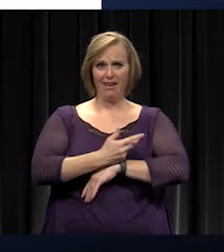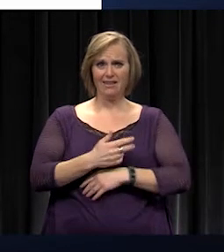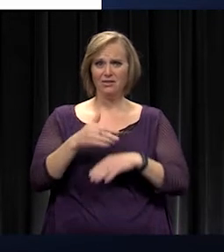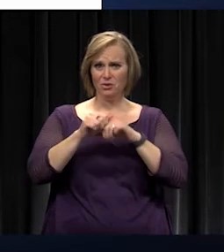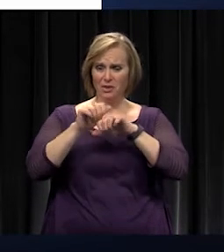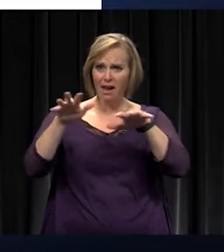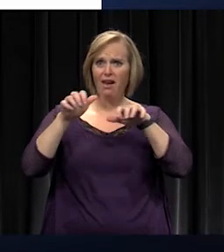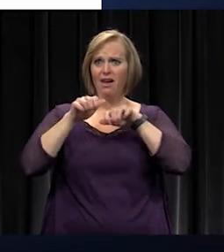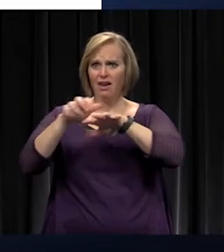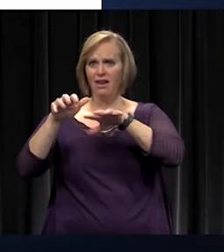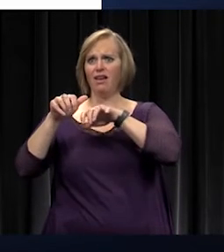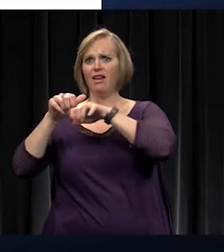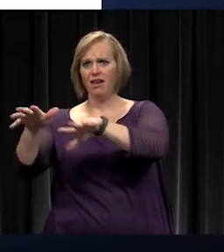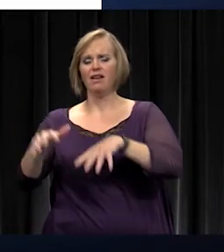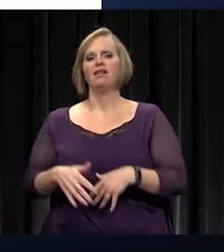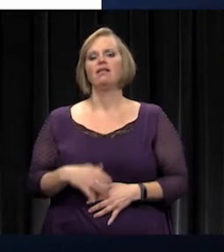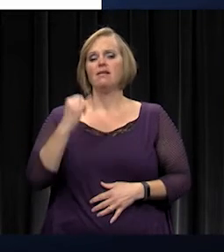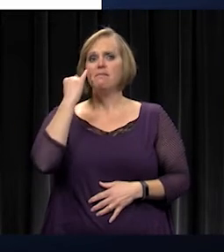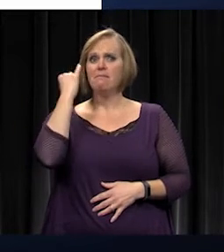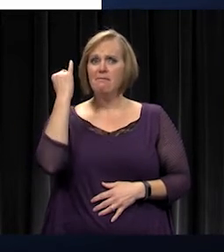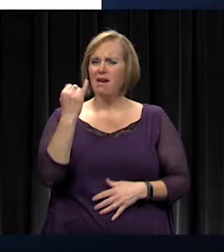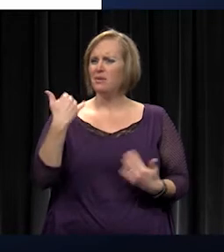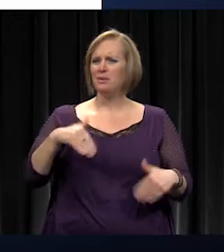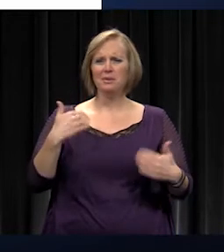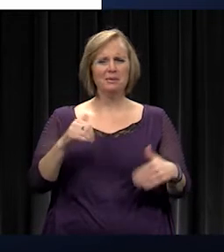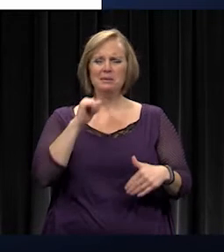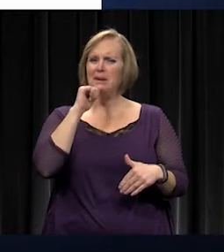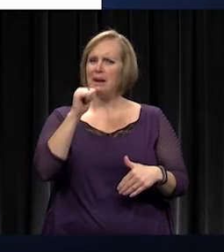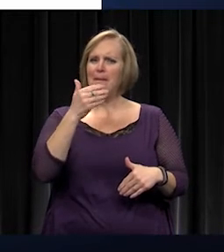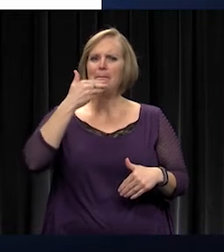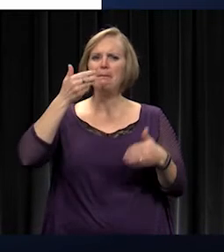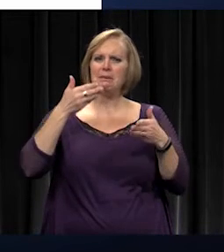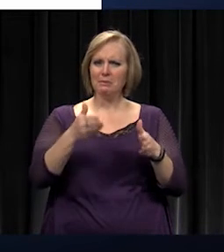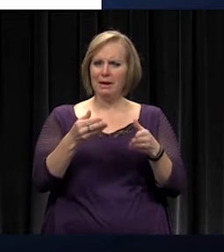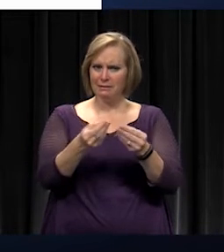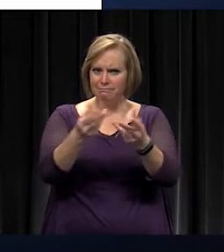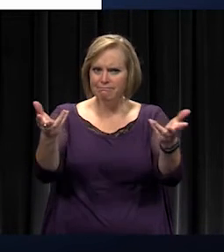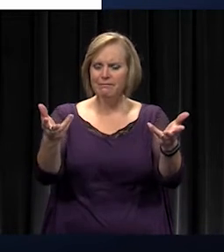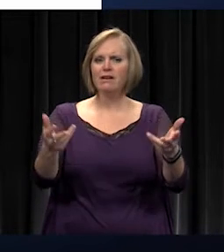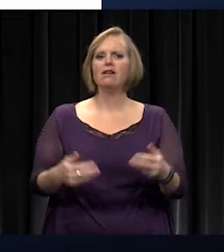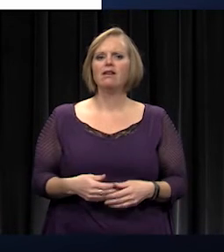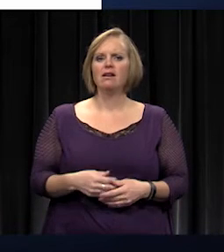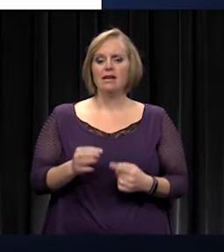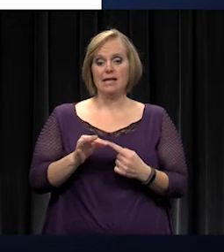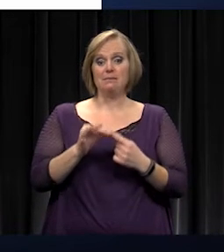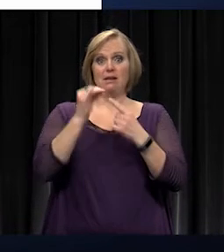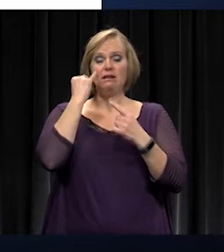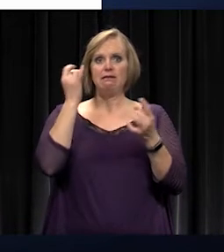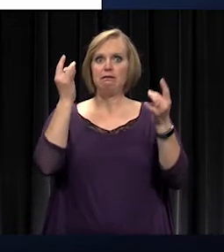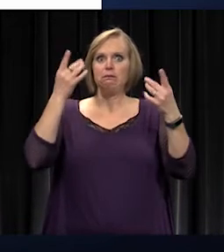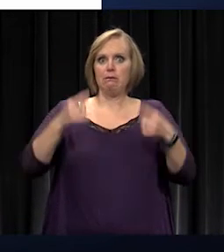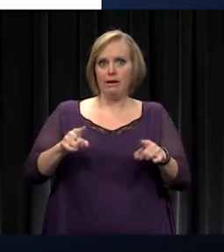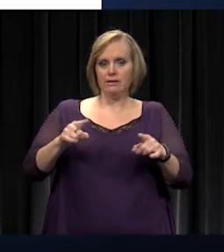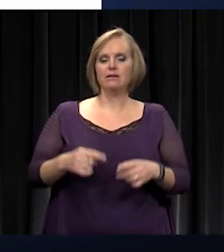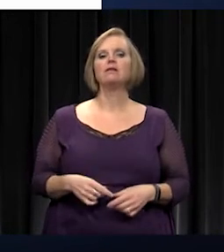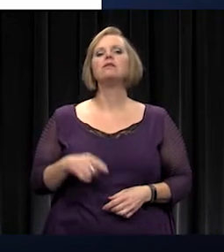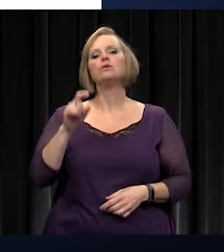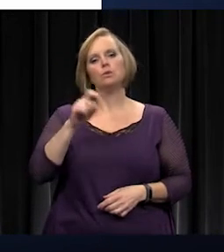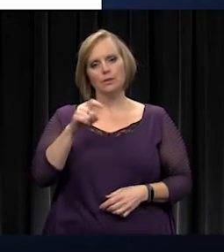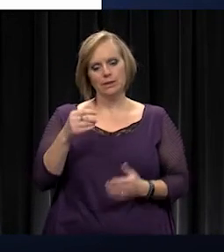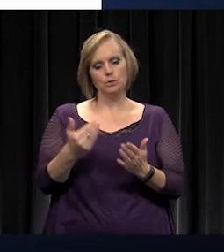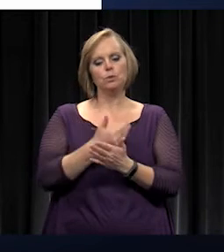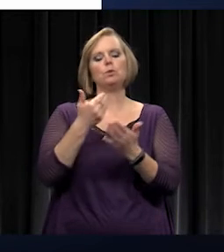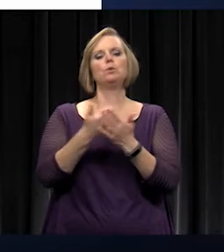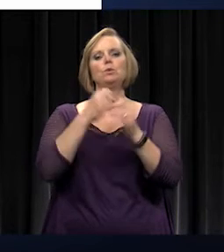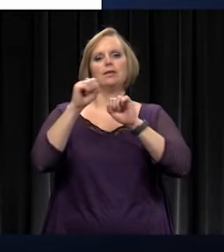So, as you can imagine, that is not the most efficient way of delivering messages out, particularly in the event of a crisis, so we need a system that can